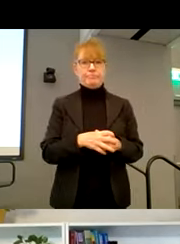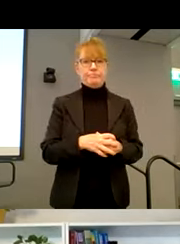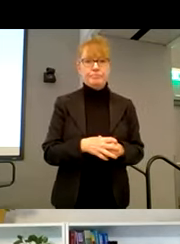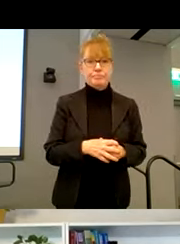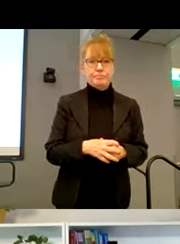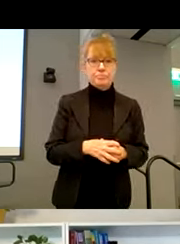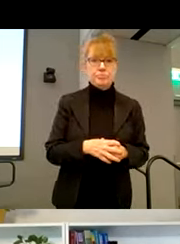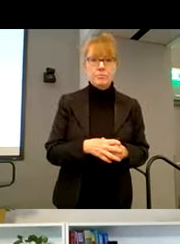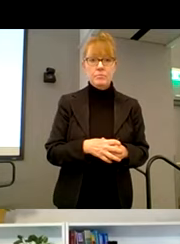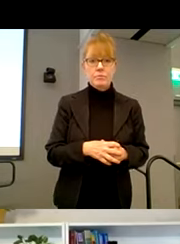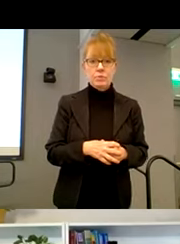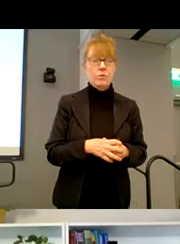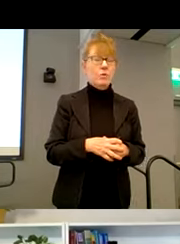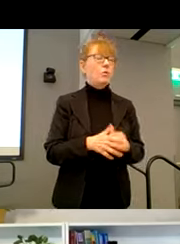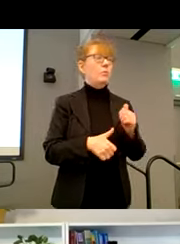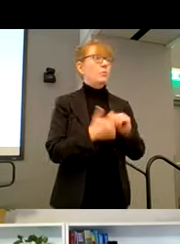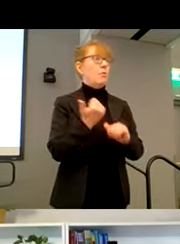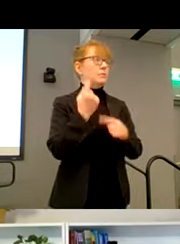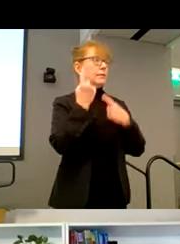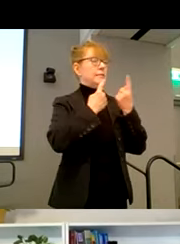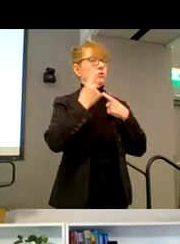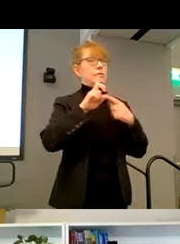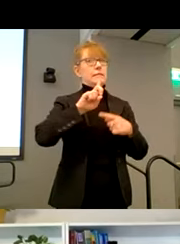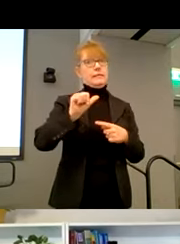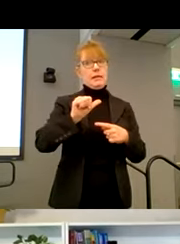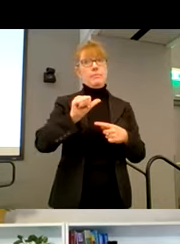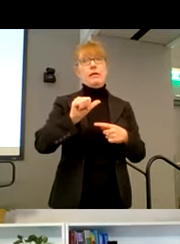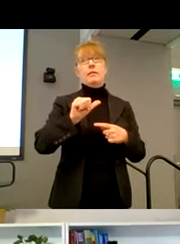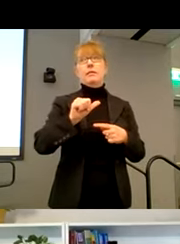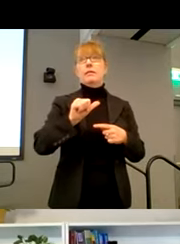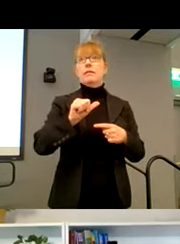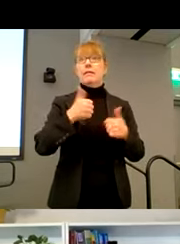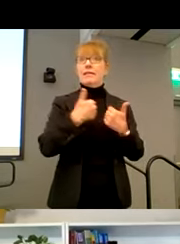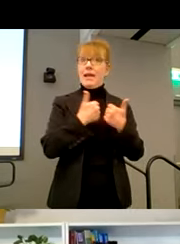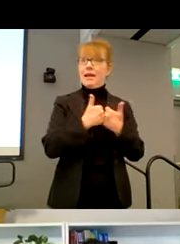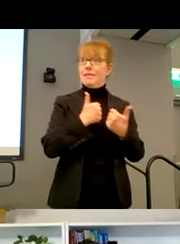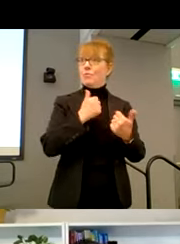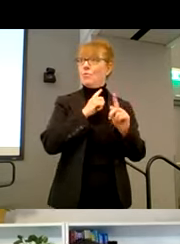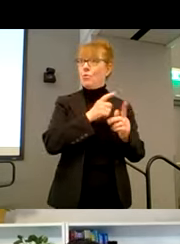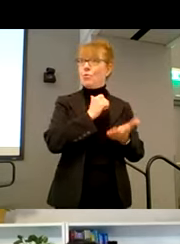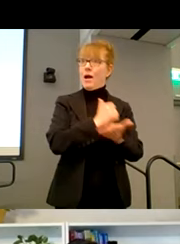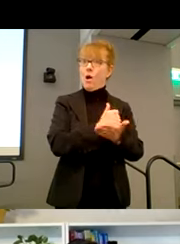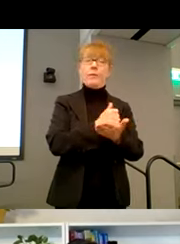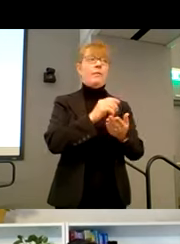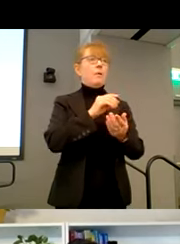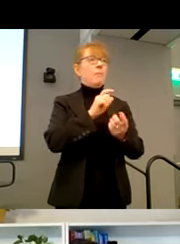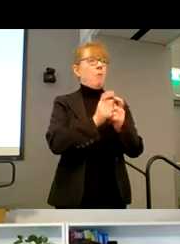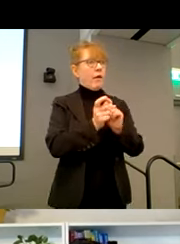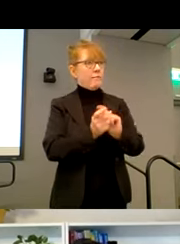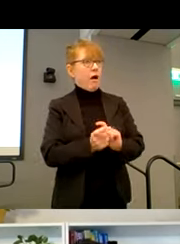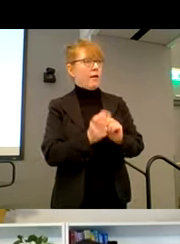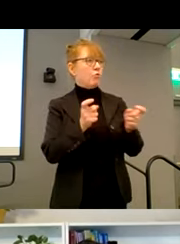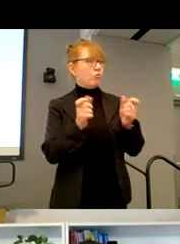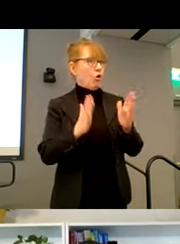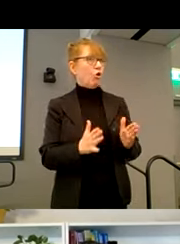with disabilities, um, particularly the ones that AbleGamers is known for helping with, with modified controllers or adaptive gaming setups,